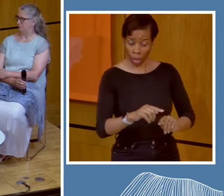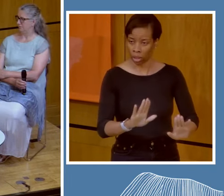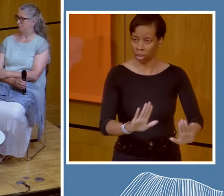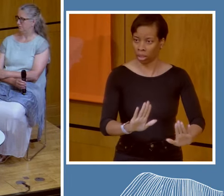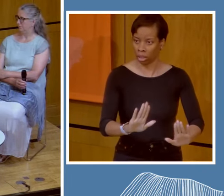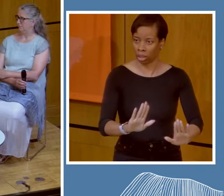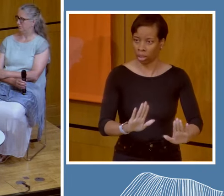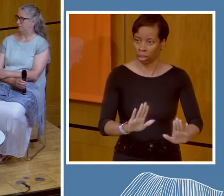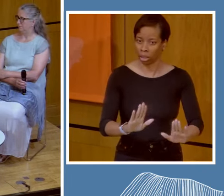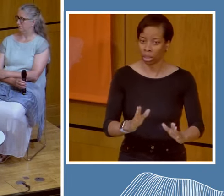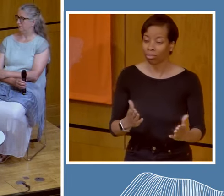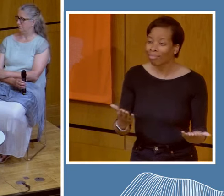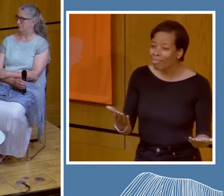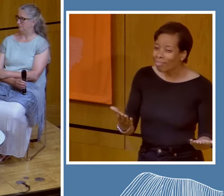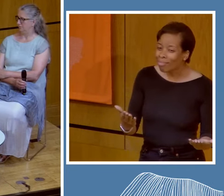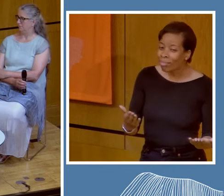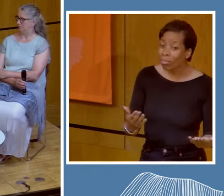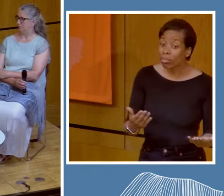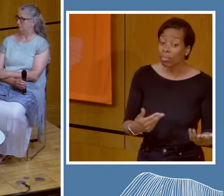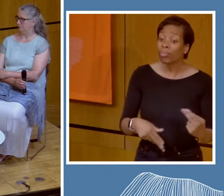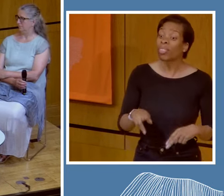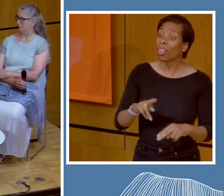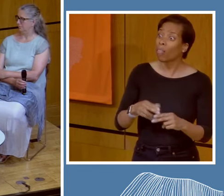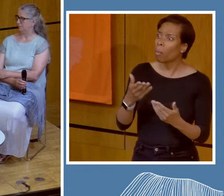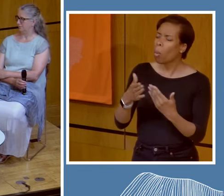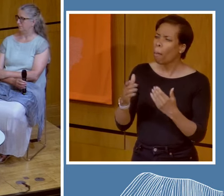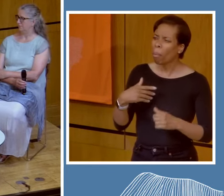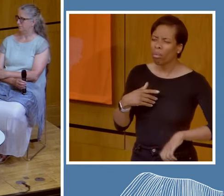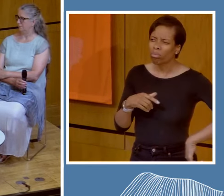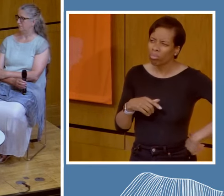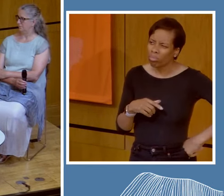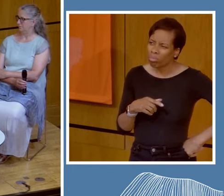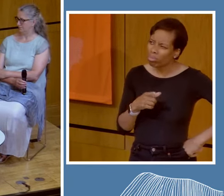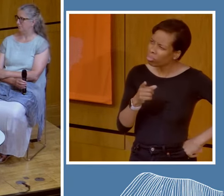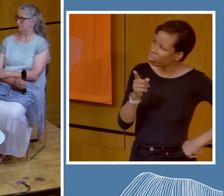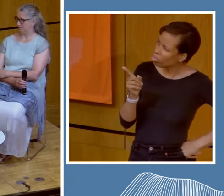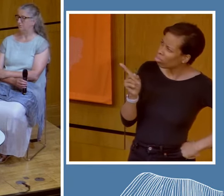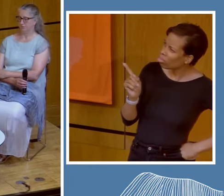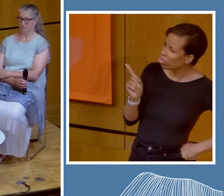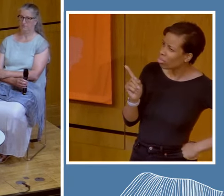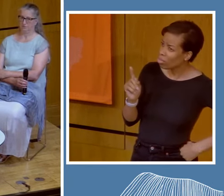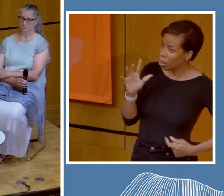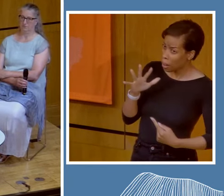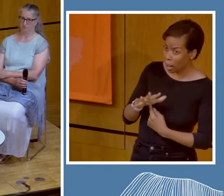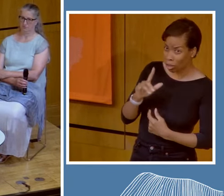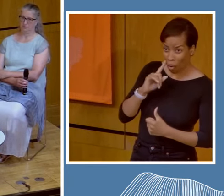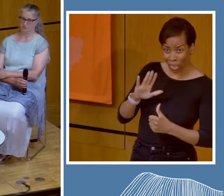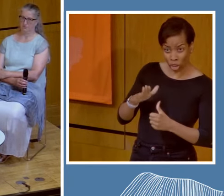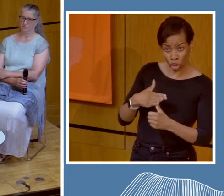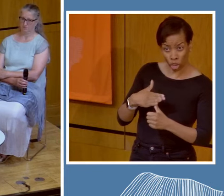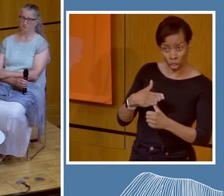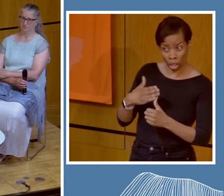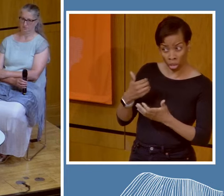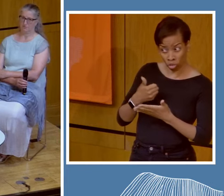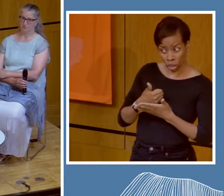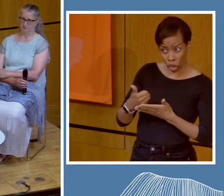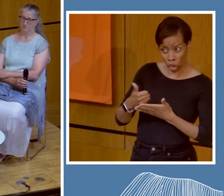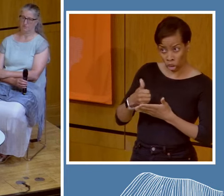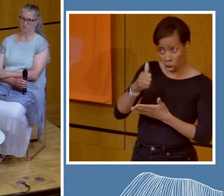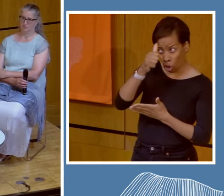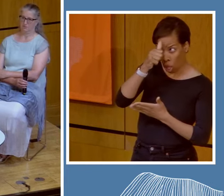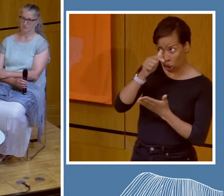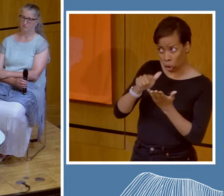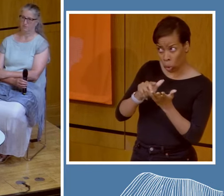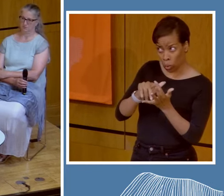success, but if we had more people calling to say, why is there a white guy, the head of indigenous traditional knowledges at UNESCO.